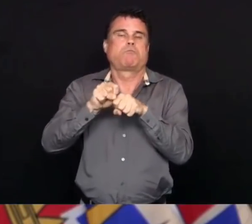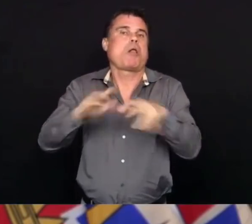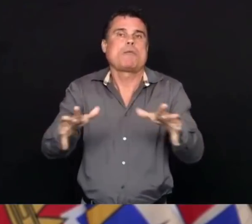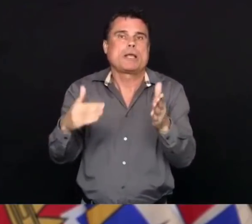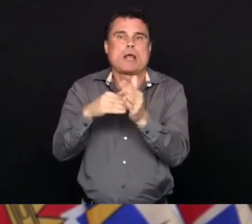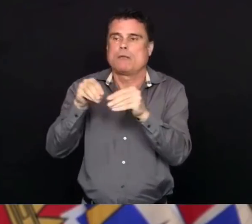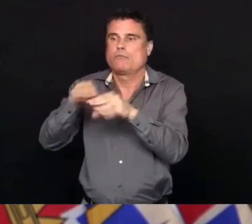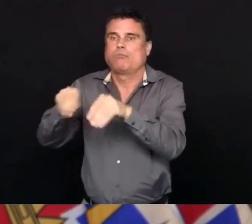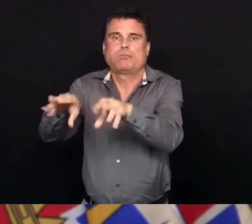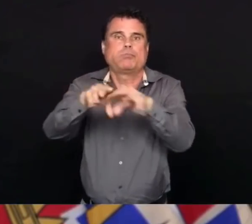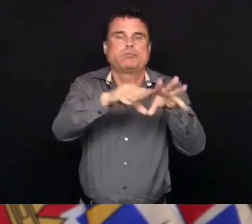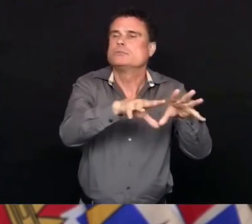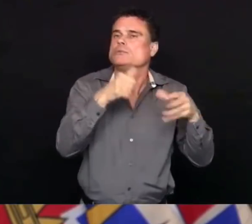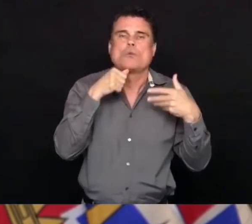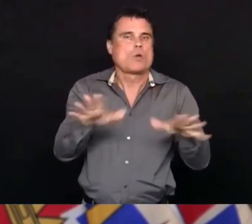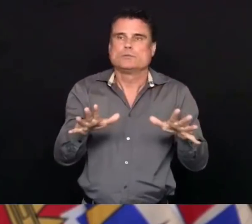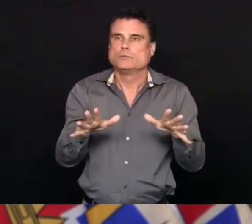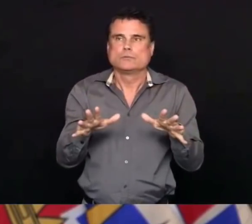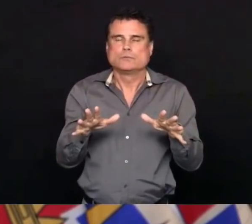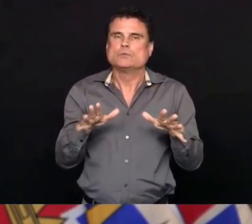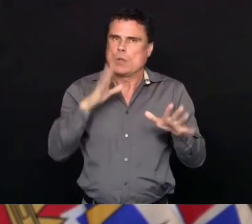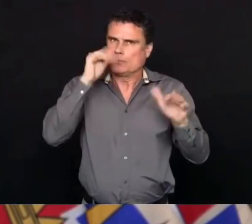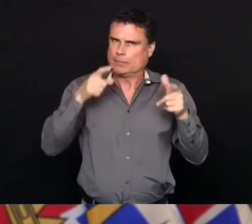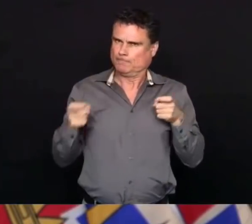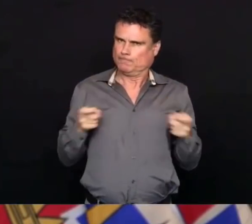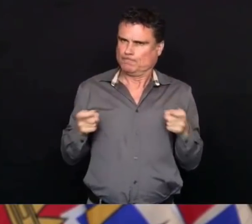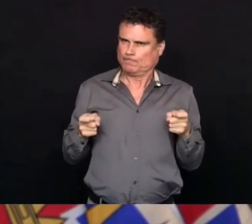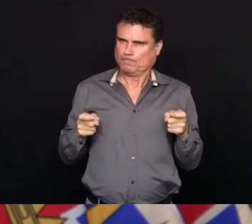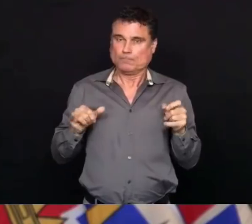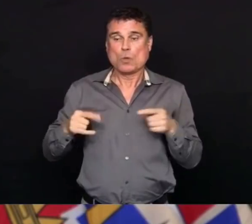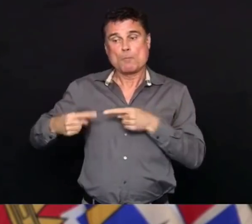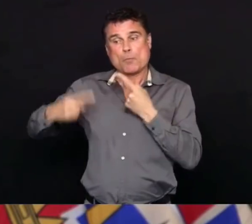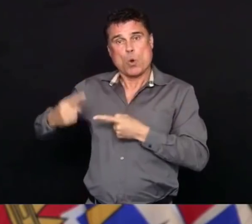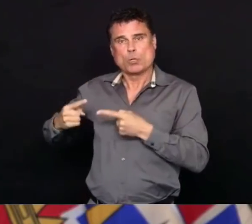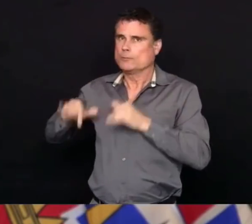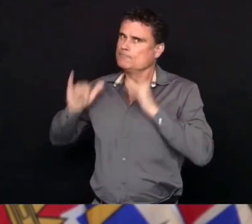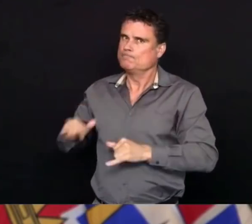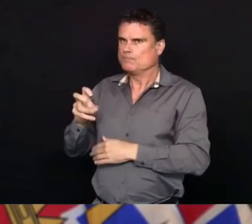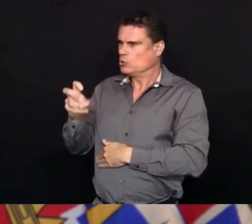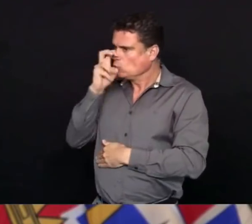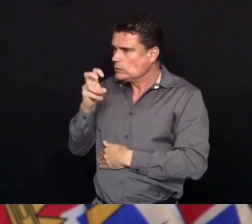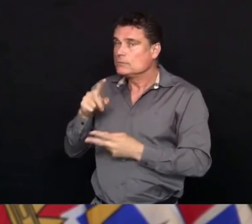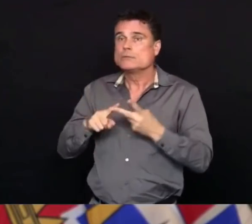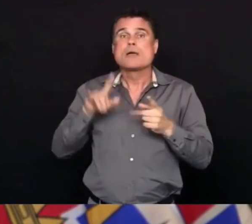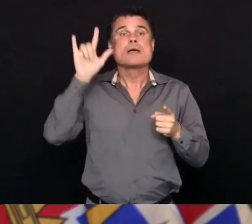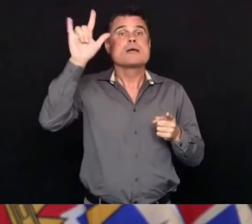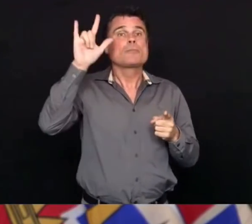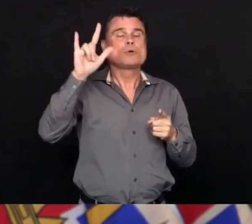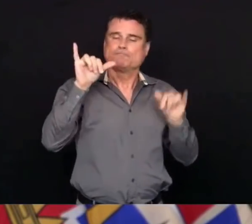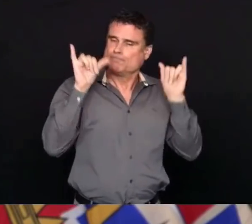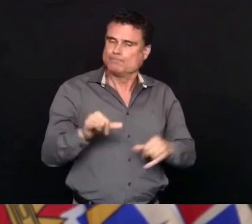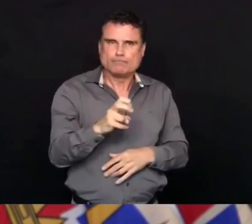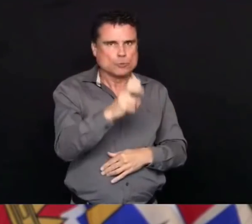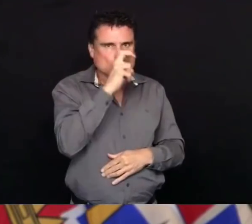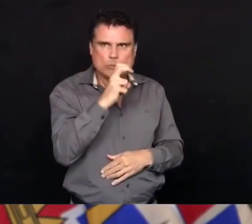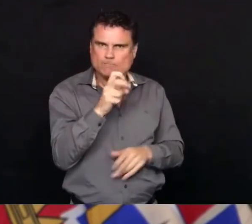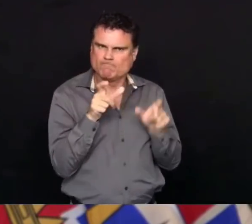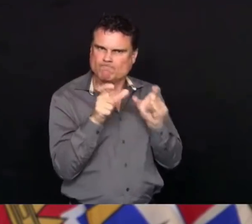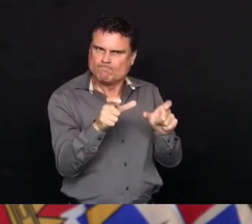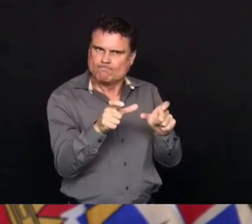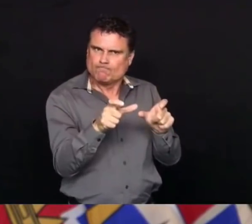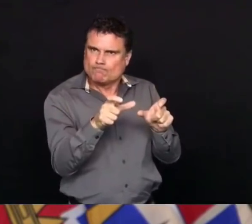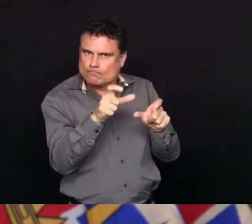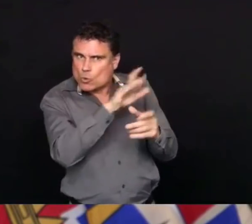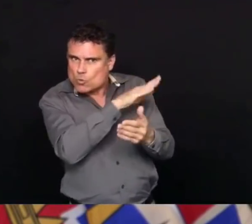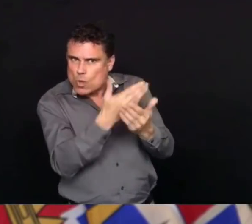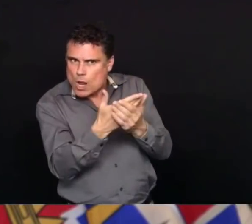effort will be going on for some time and we were happy to hear that the federal government has now put in place an order in